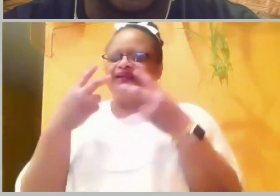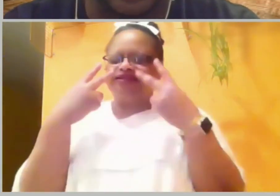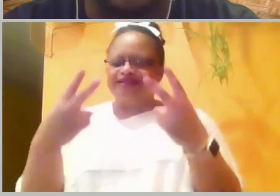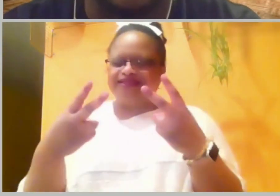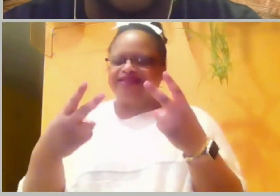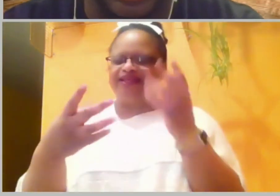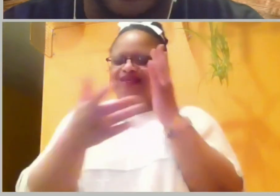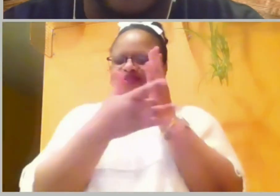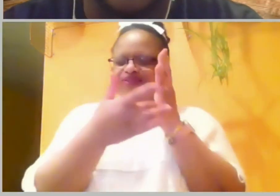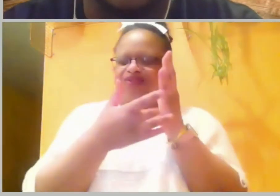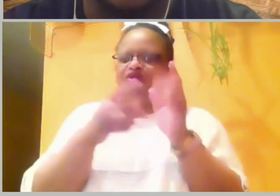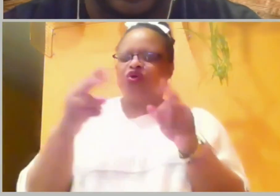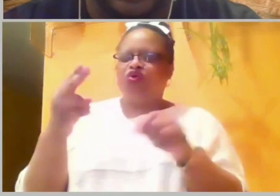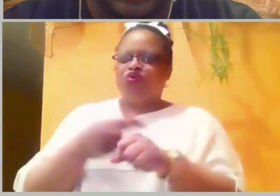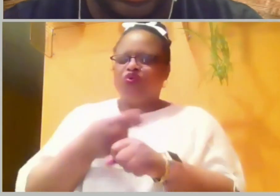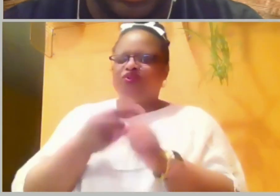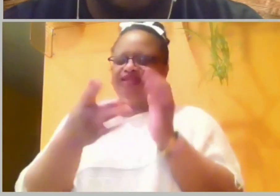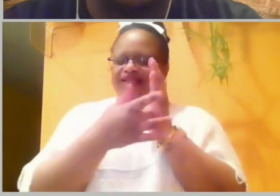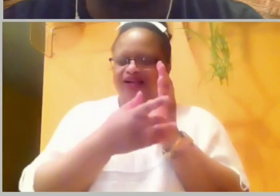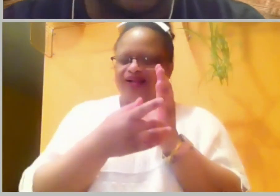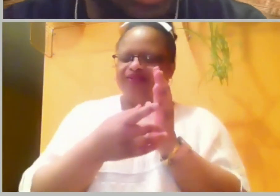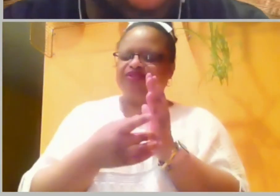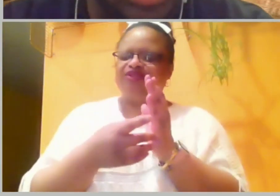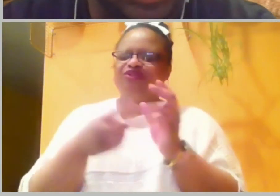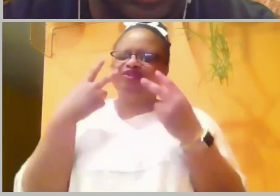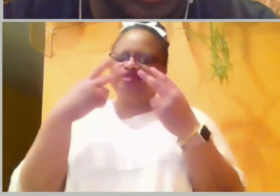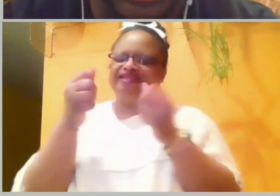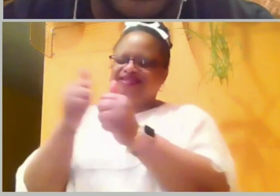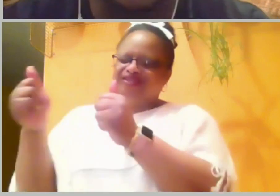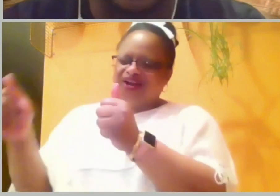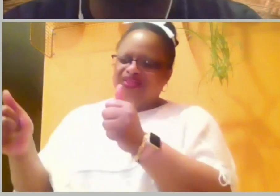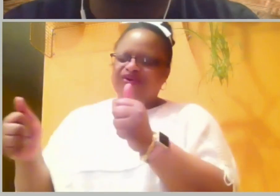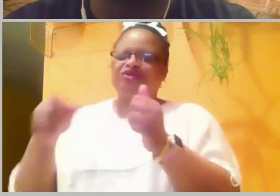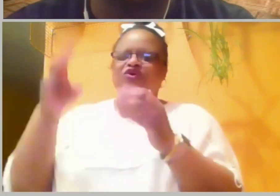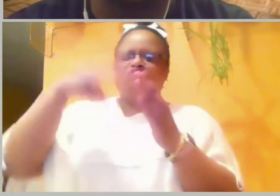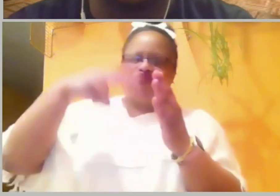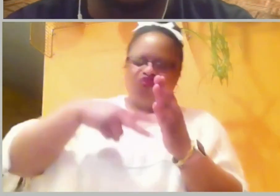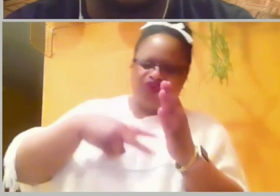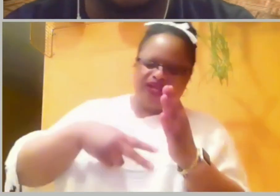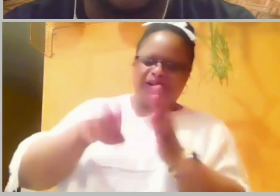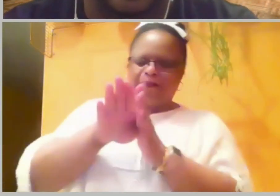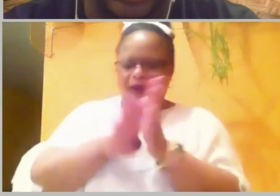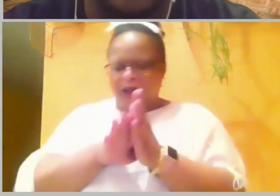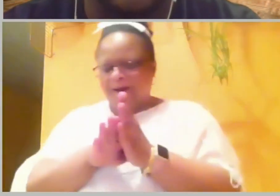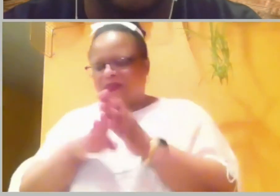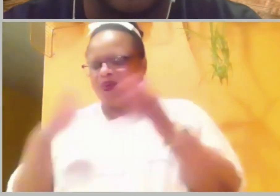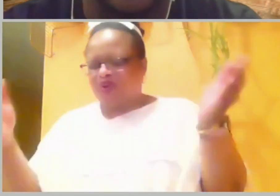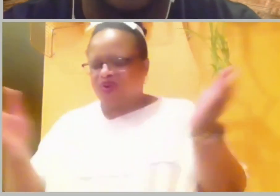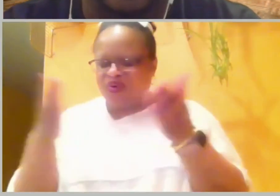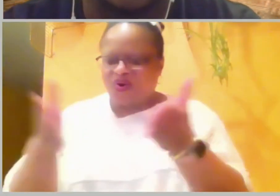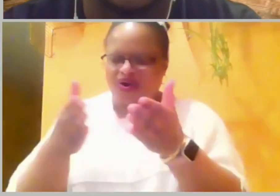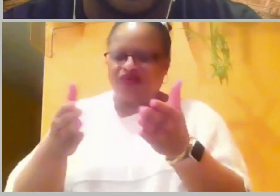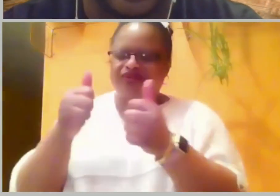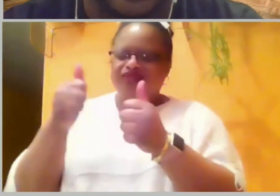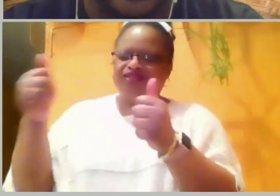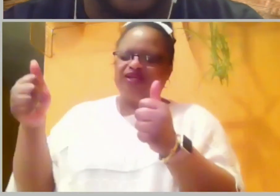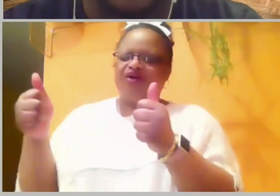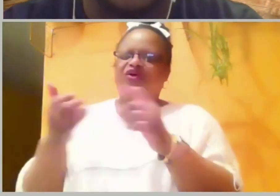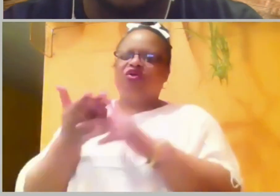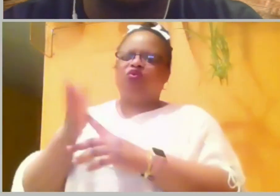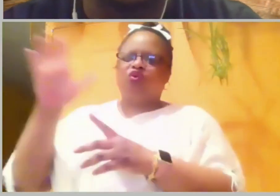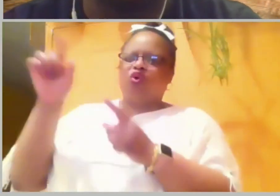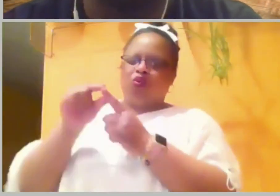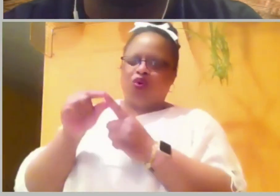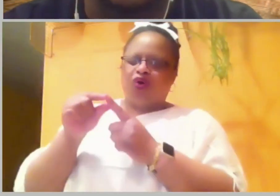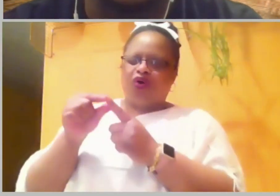to serve, to read scripture, to really encourage each other, Lord God, through your word. And